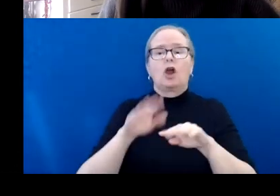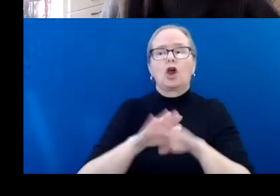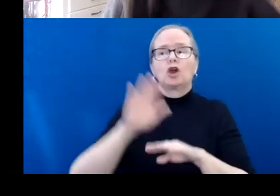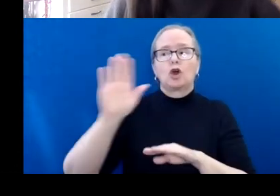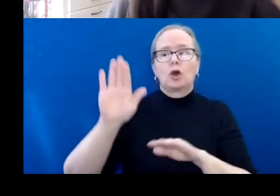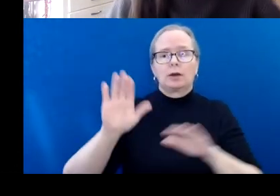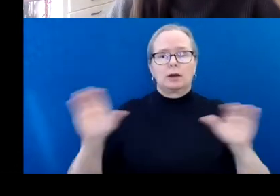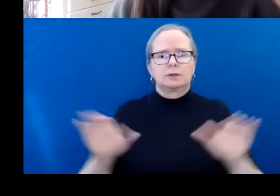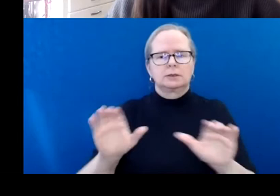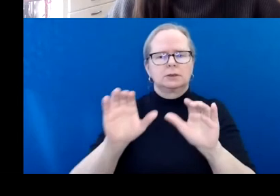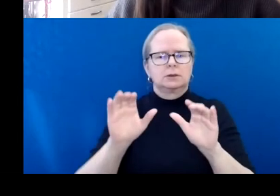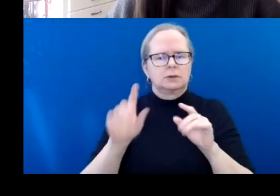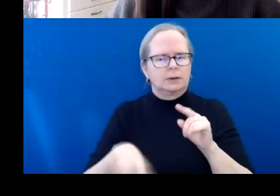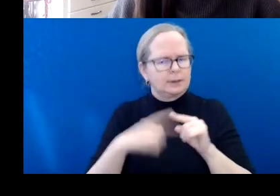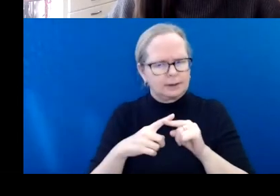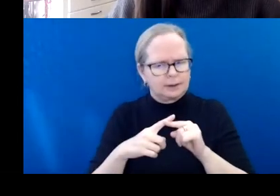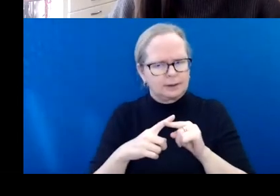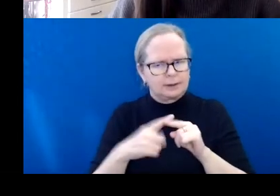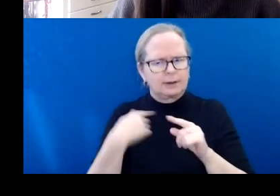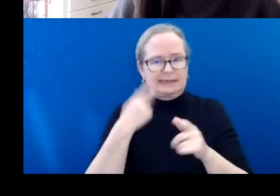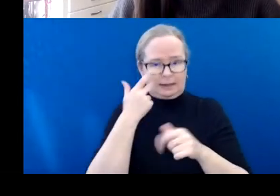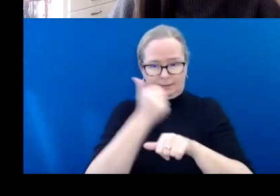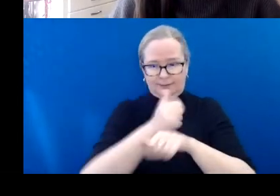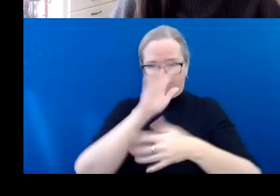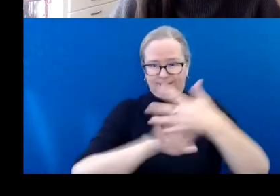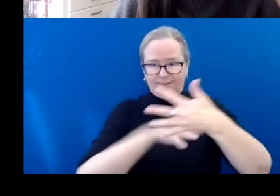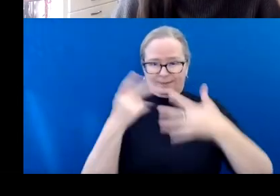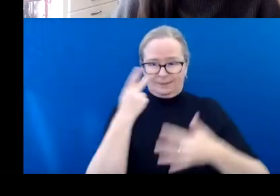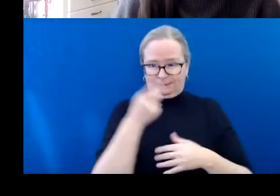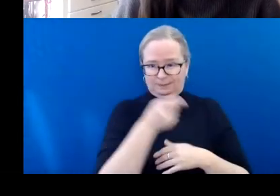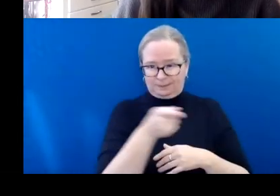chart, which is also located in the program guidelines.